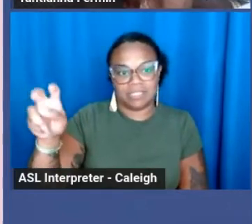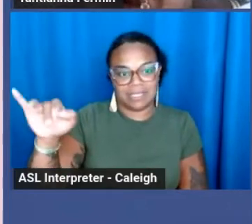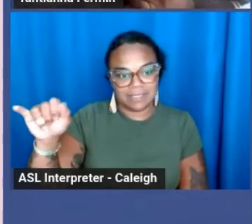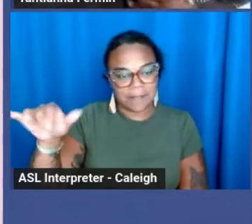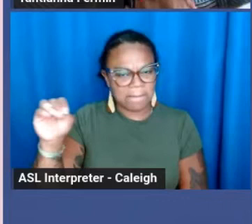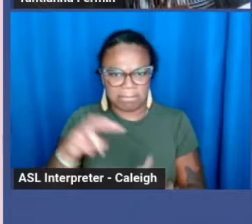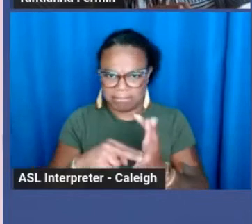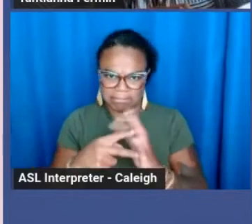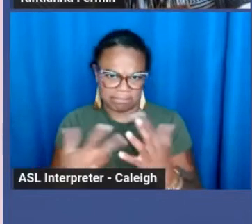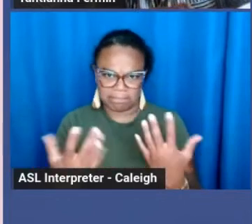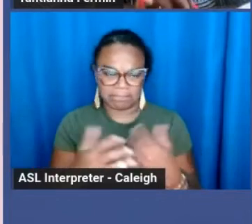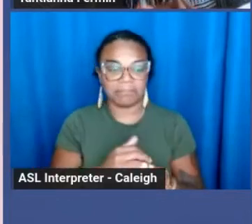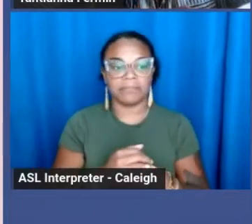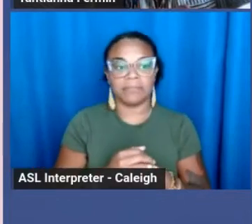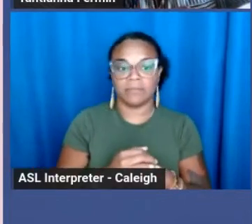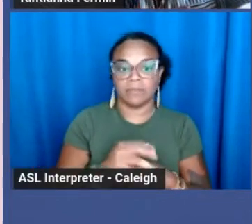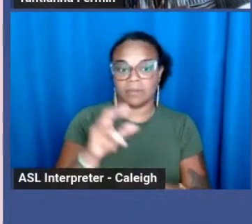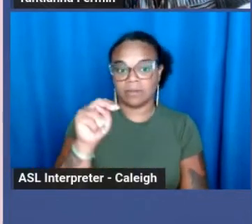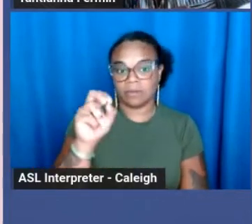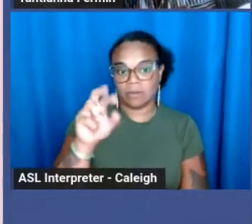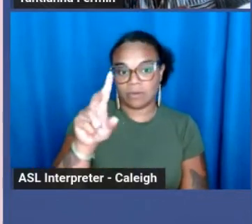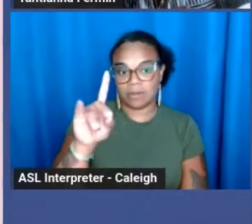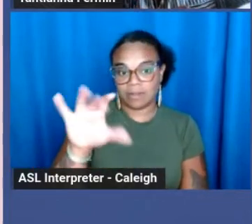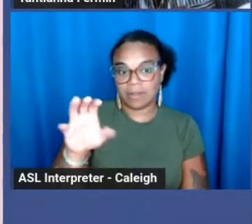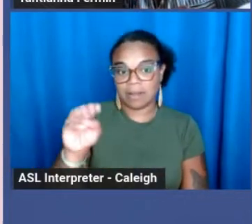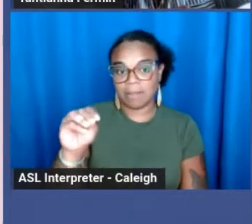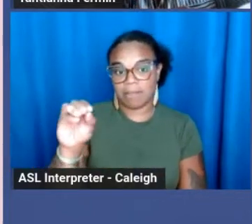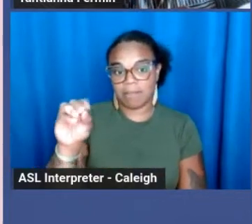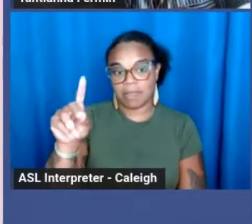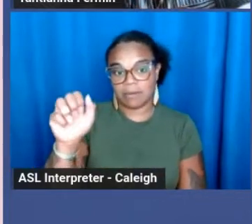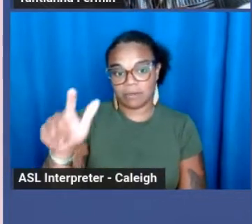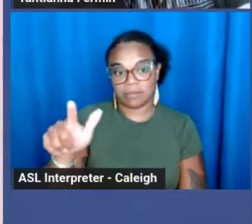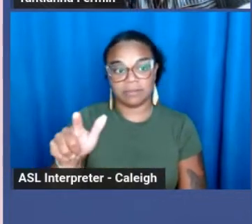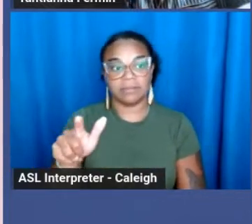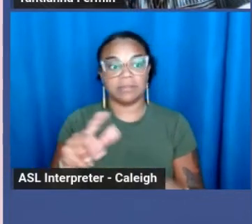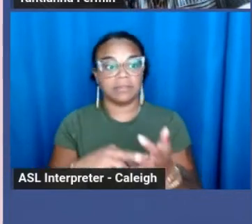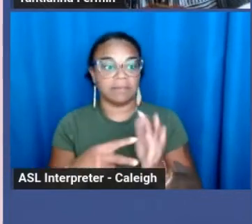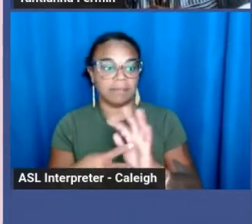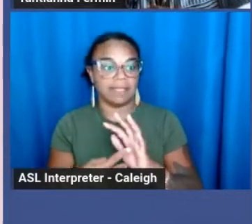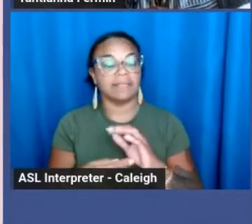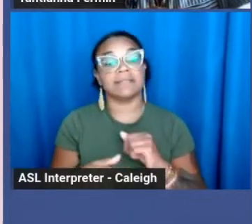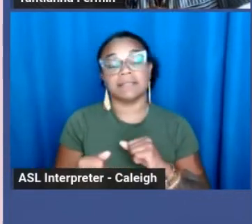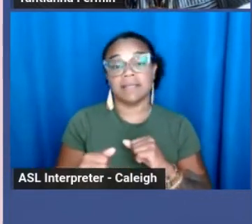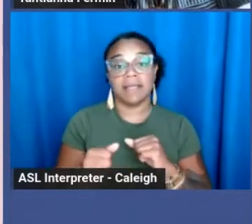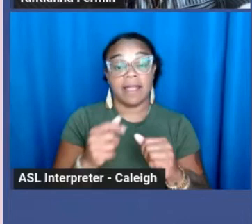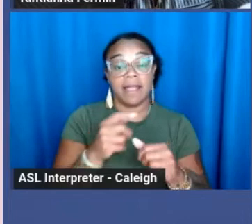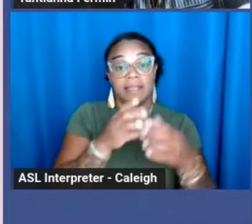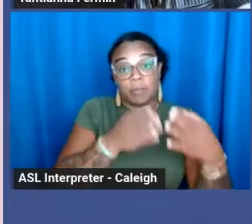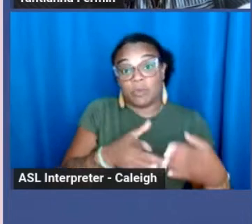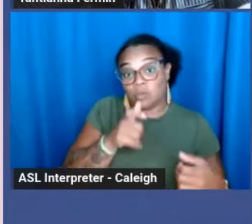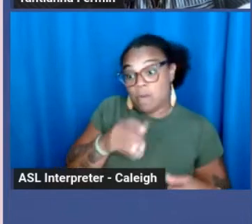Nordic model, criminalizing the buyers,